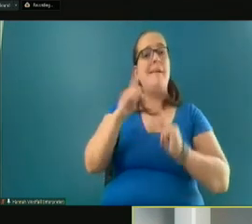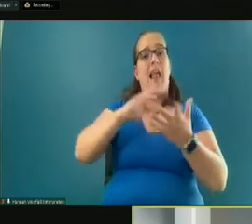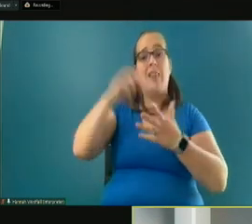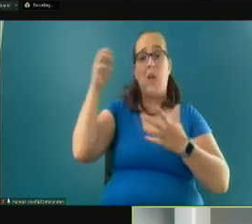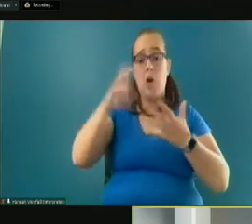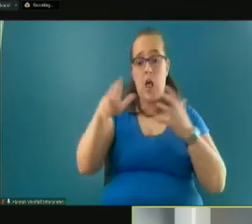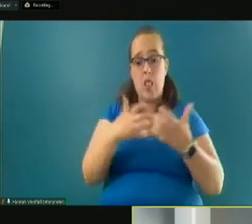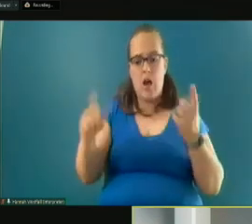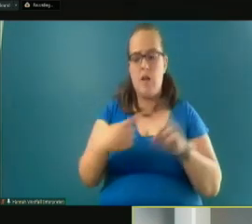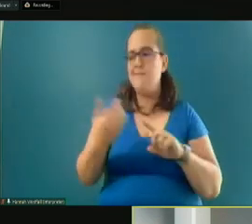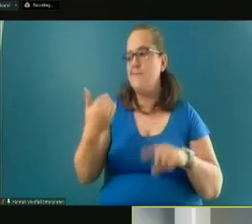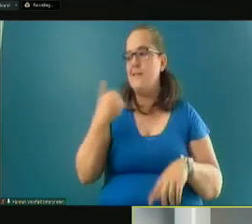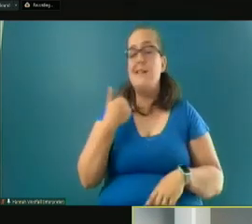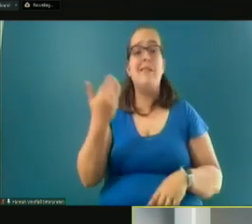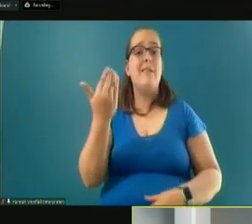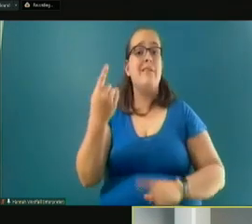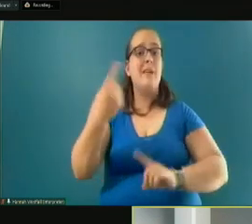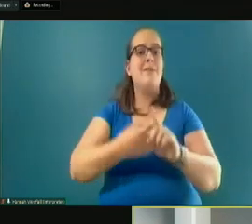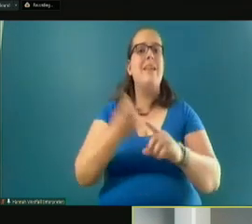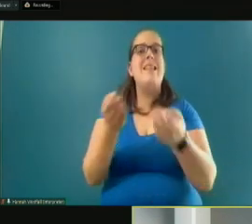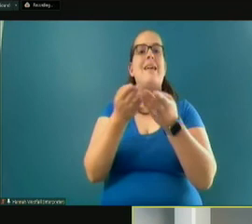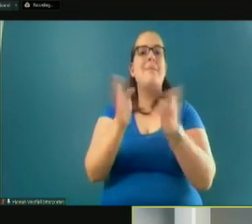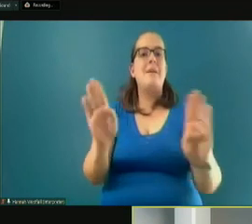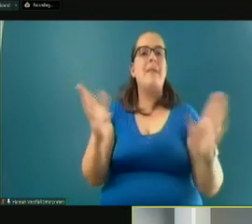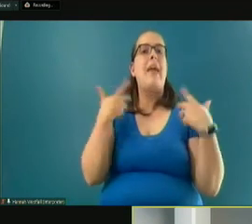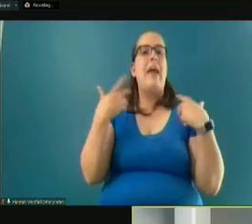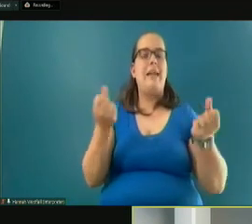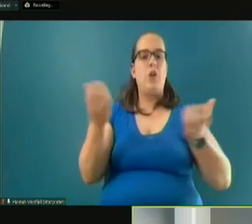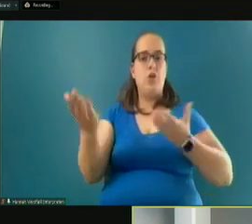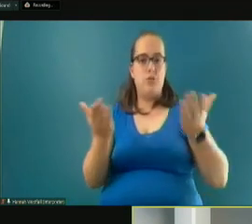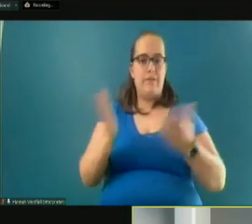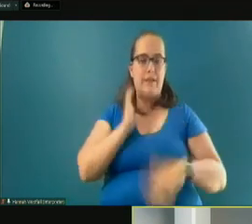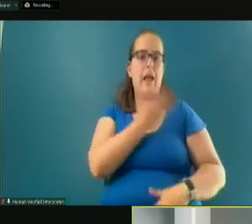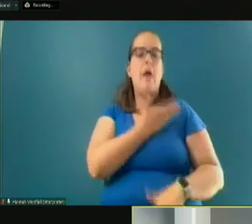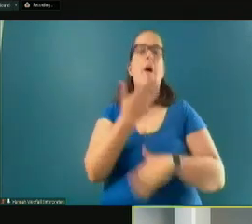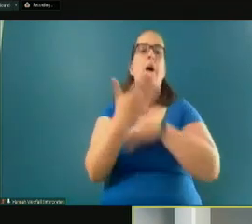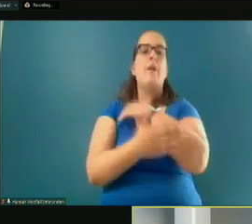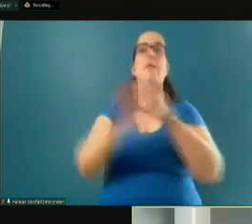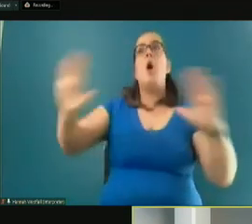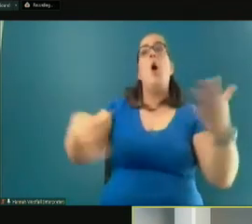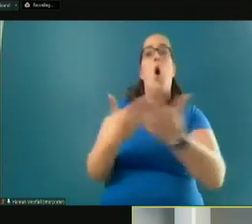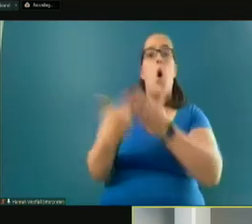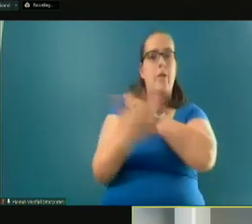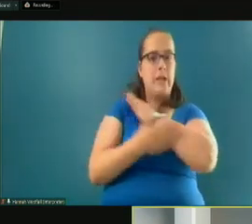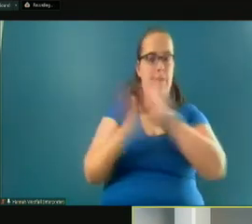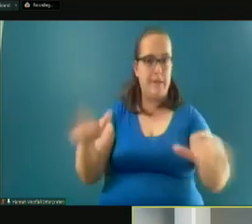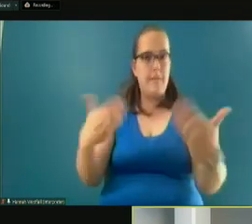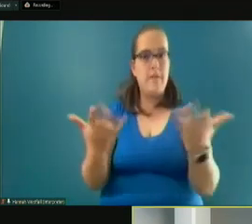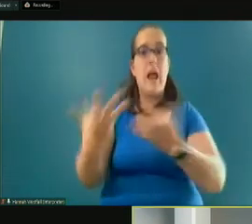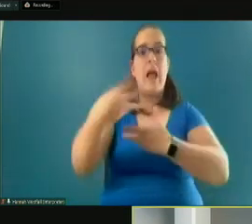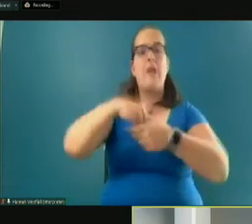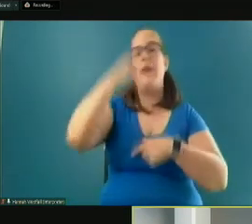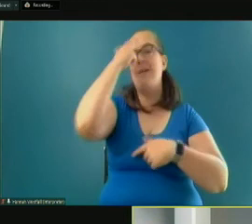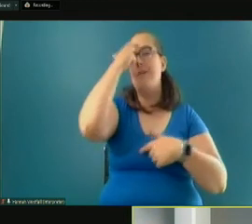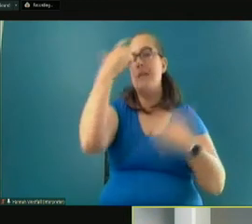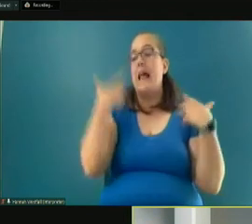15 months is the public health services that our county – that all counties provide, including the mental health